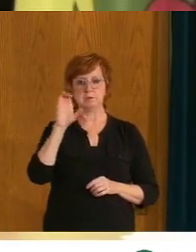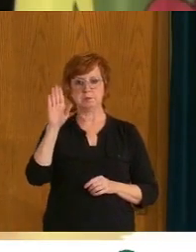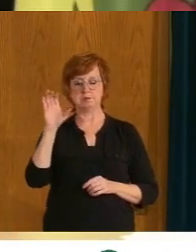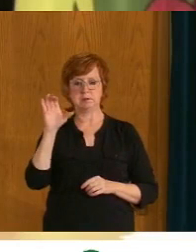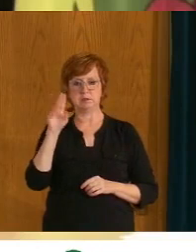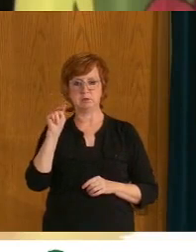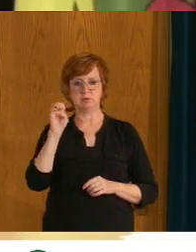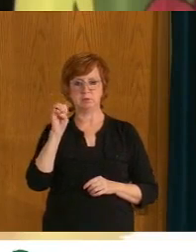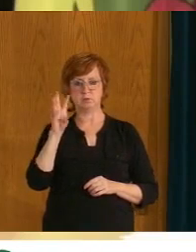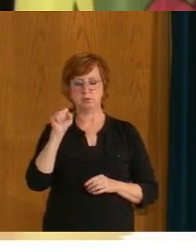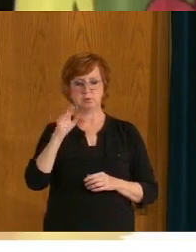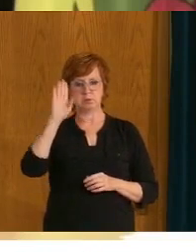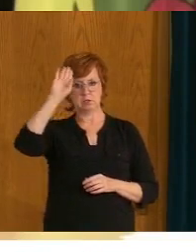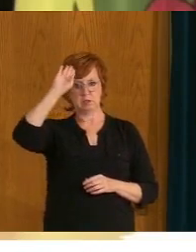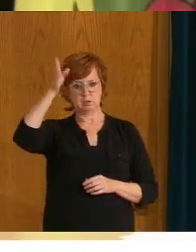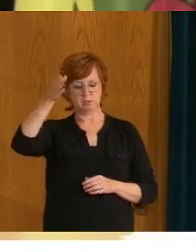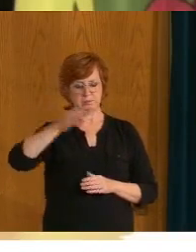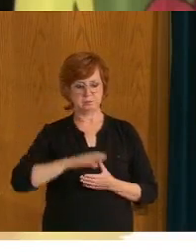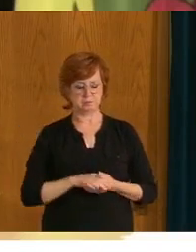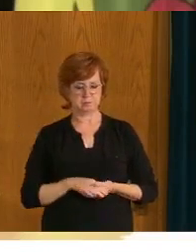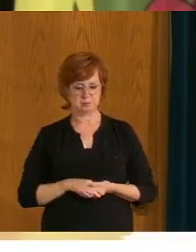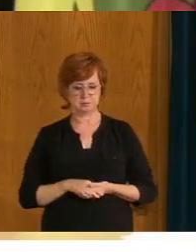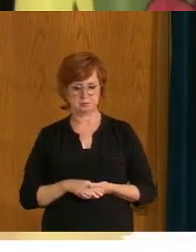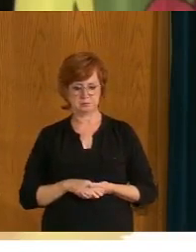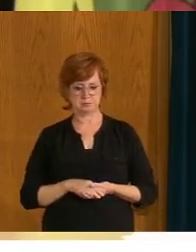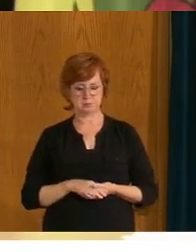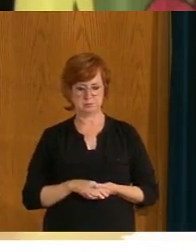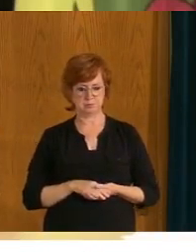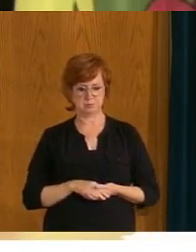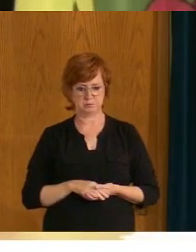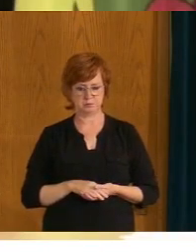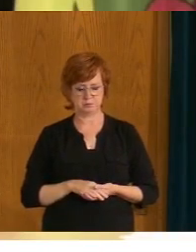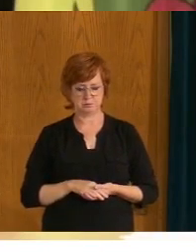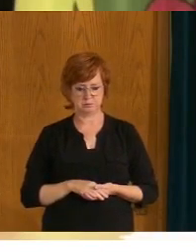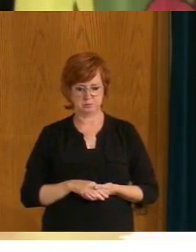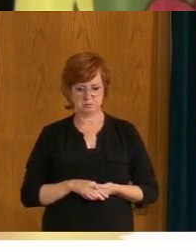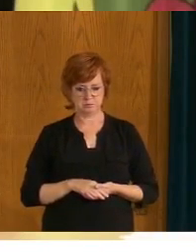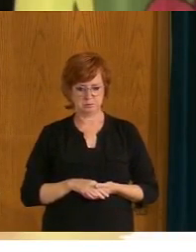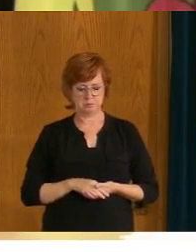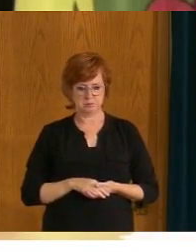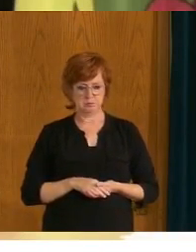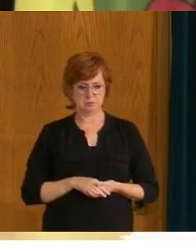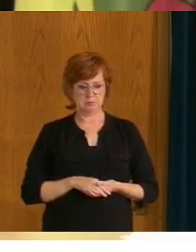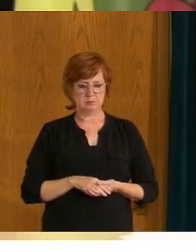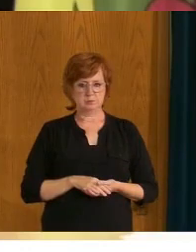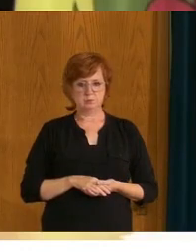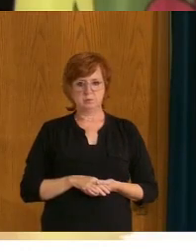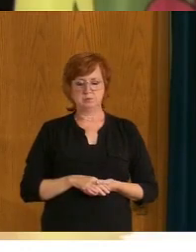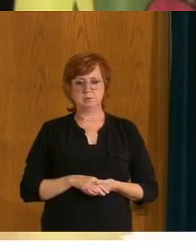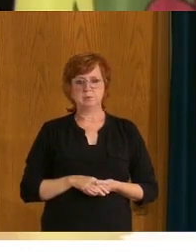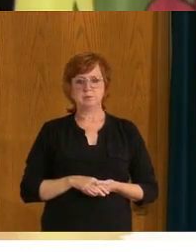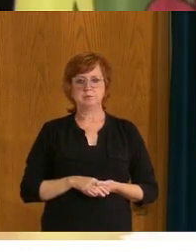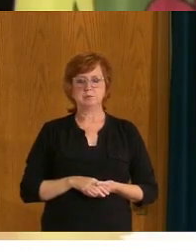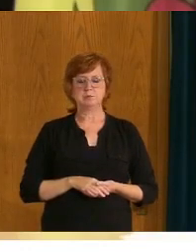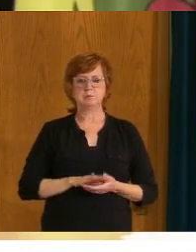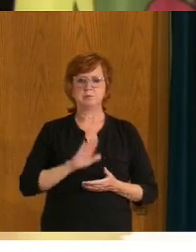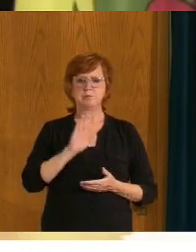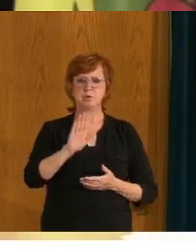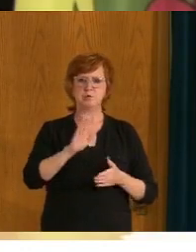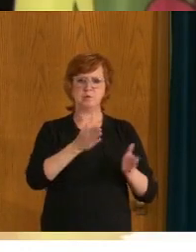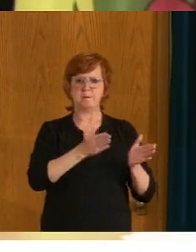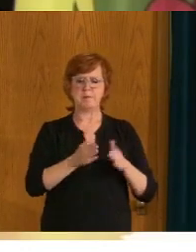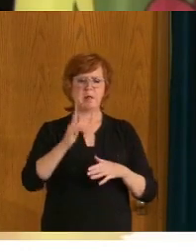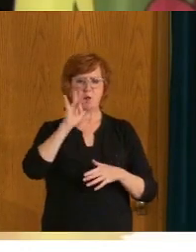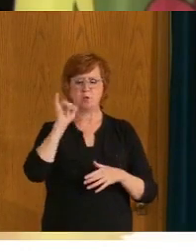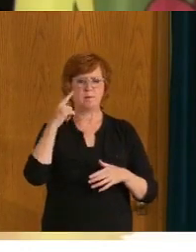what is the, uh, plan, uh, to get more people first doses? I know, uh, you guys mentioned that pop-ups have